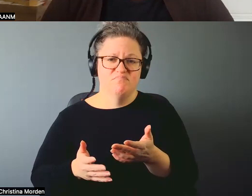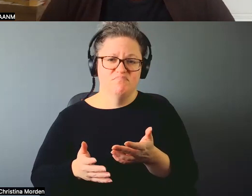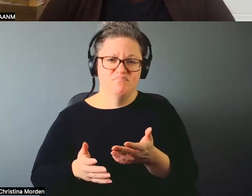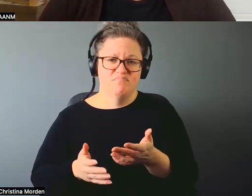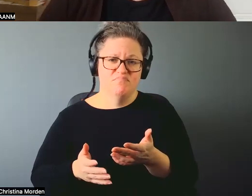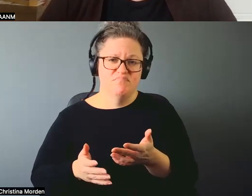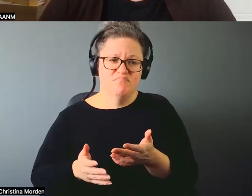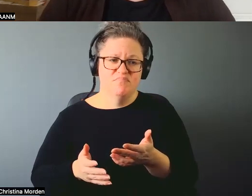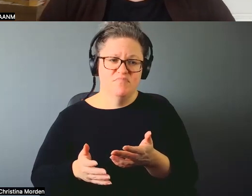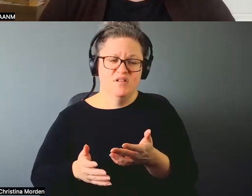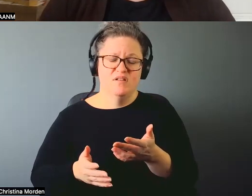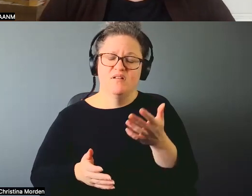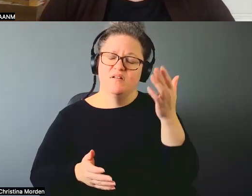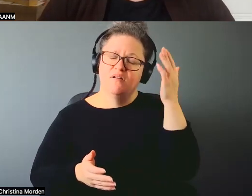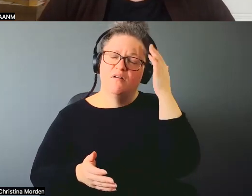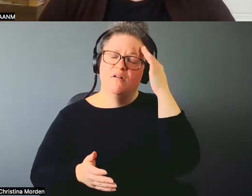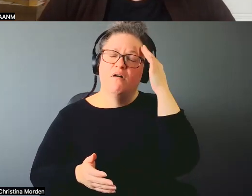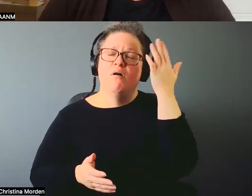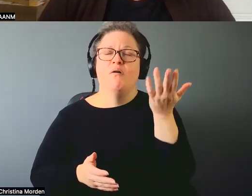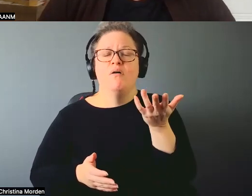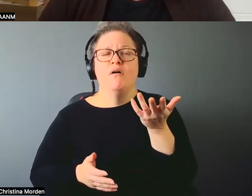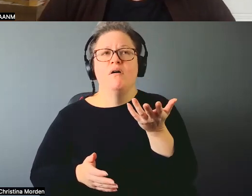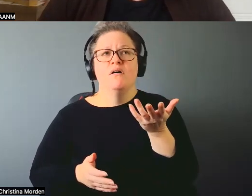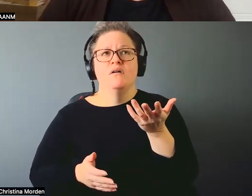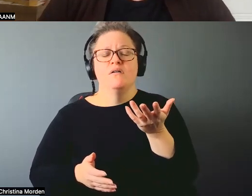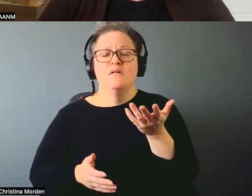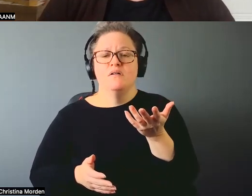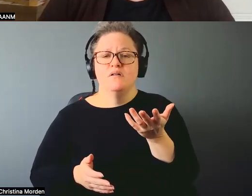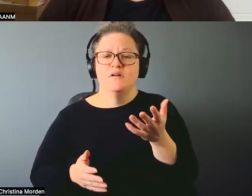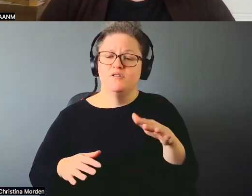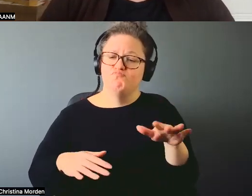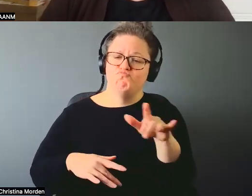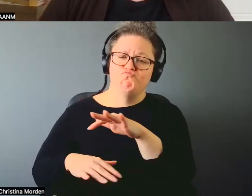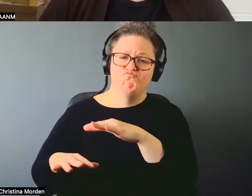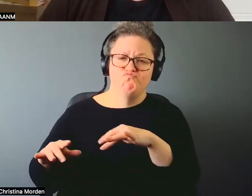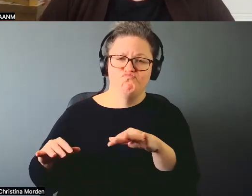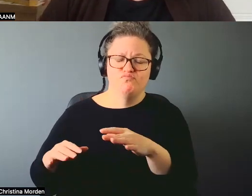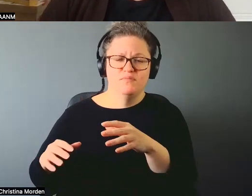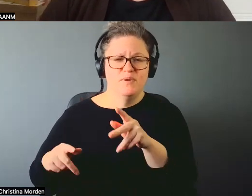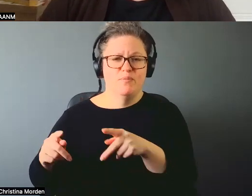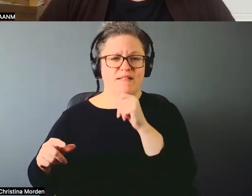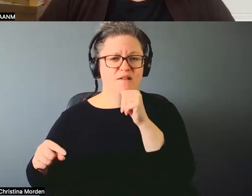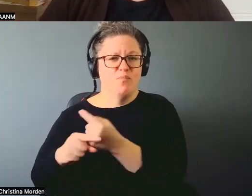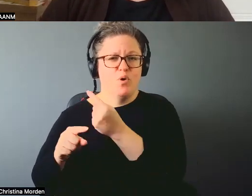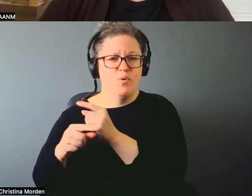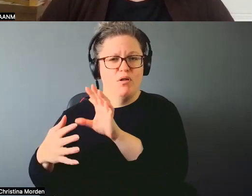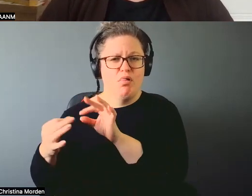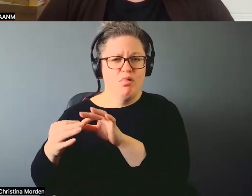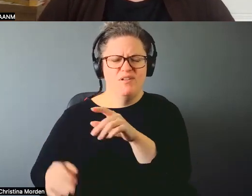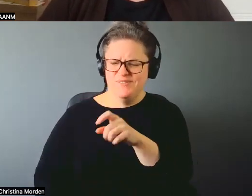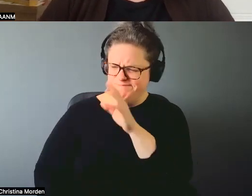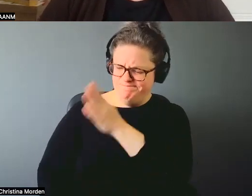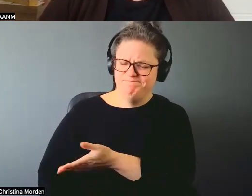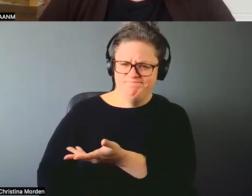being, being among people and, you know, inappropriate things are being said and just like calling it right